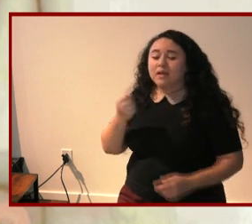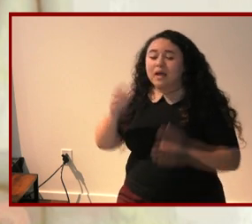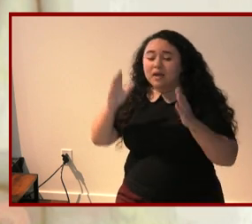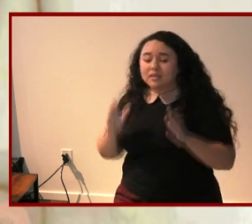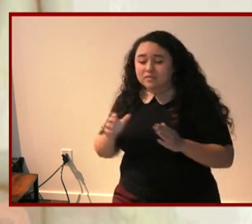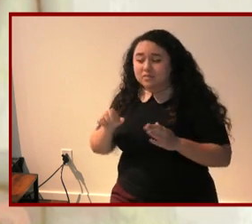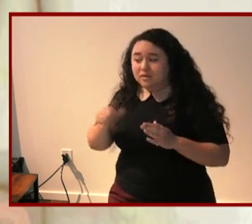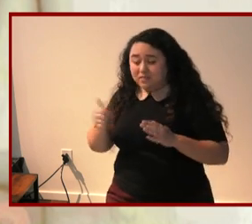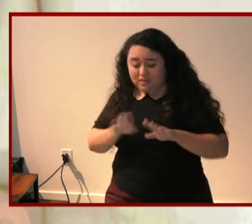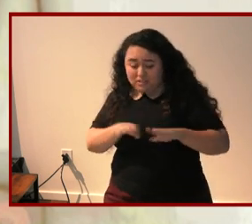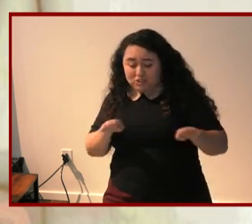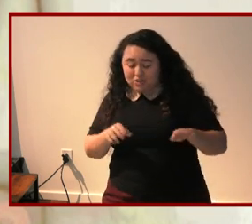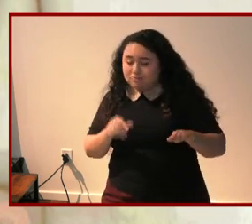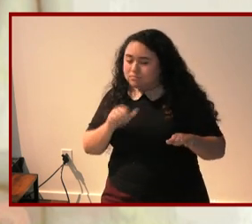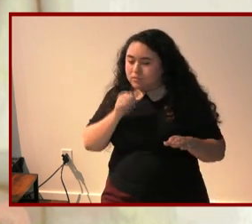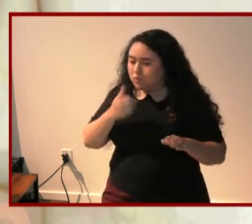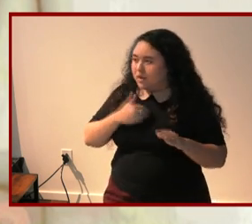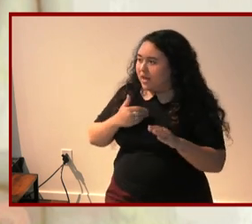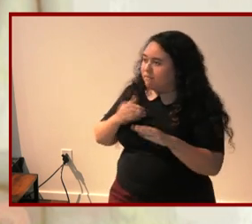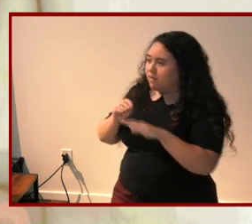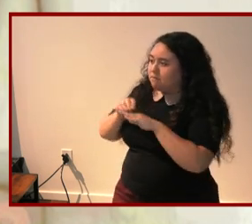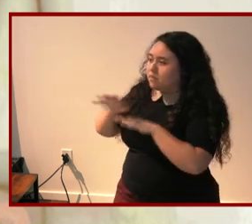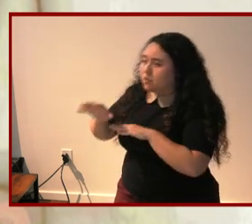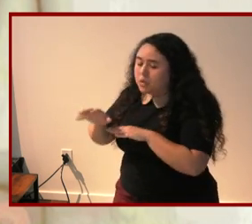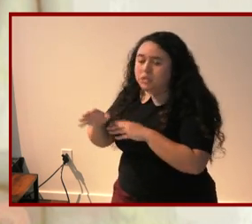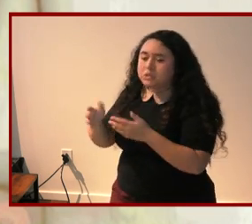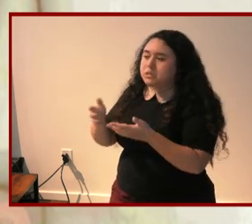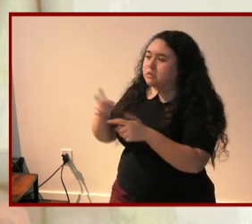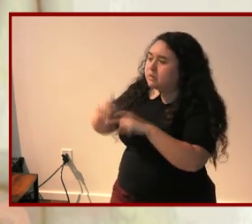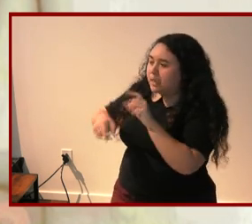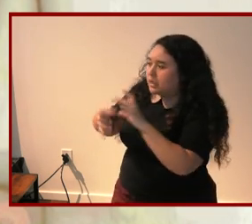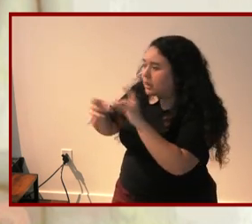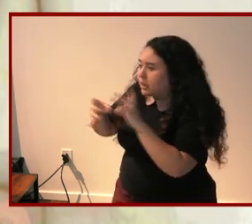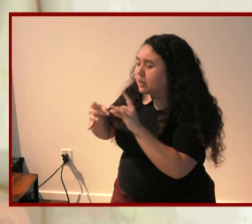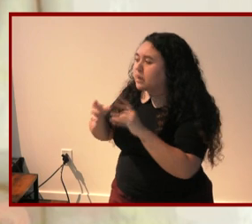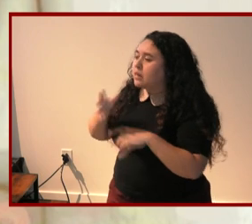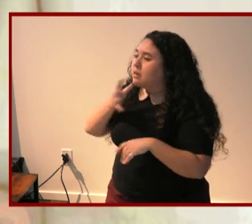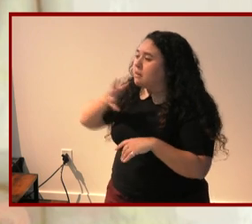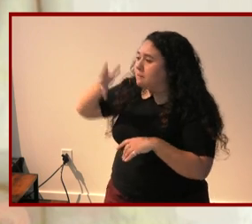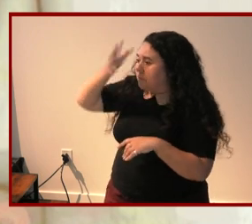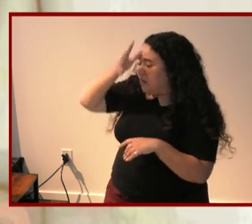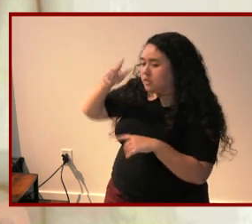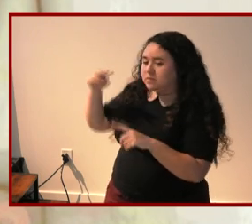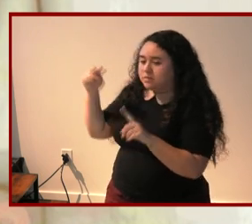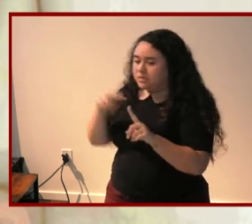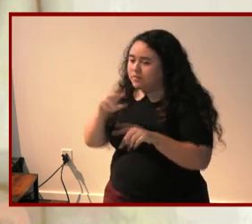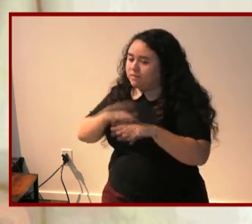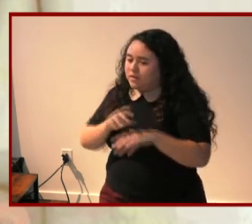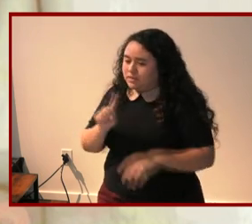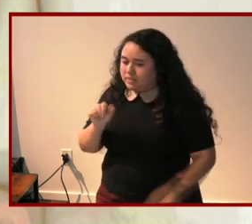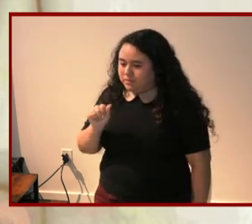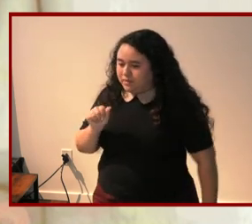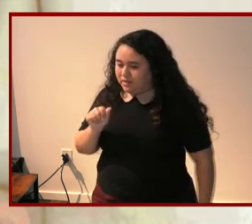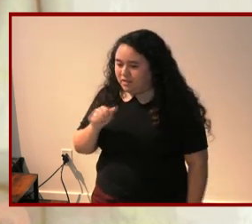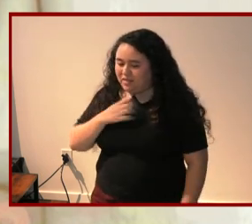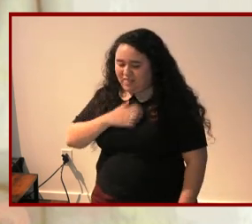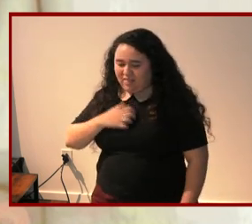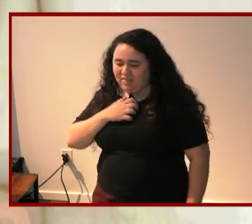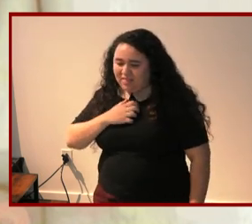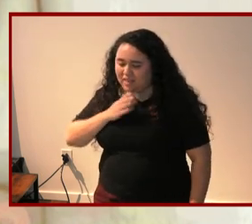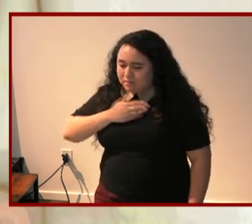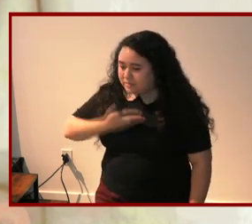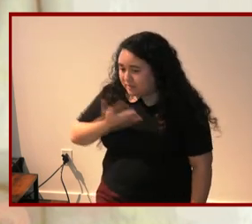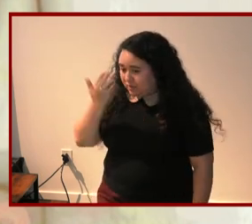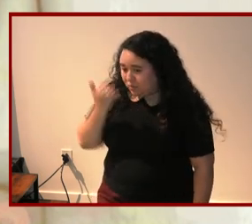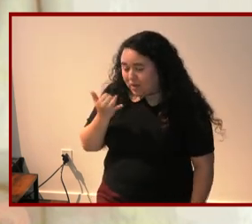that children have little say in their parents approach to disability the upset is largely due to a lack of resources available